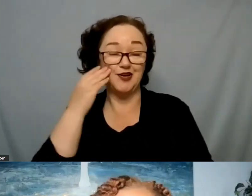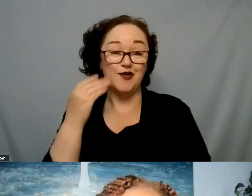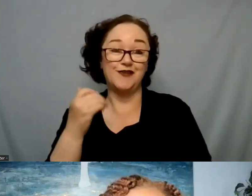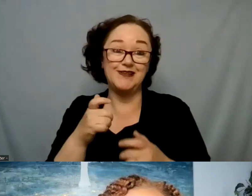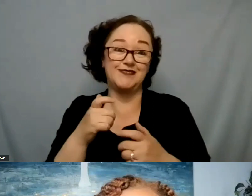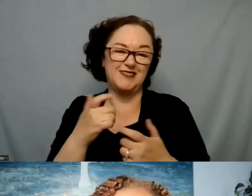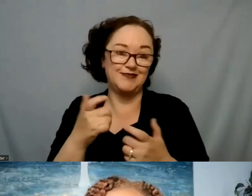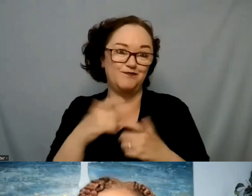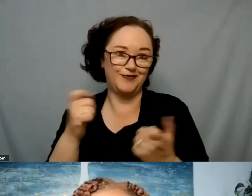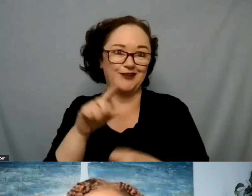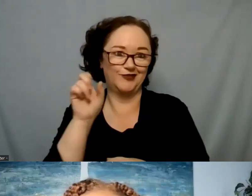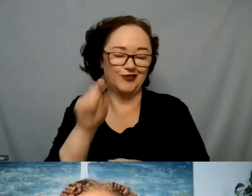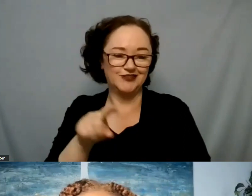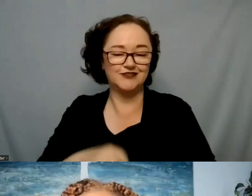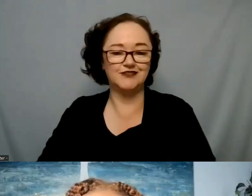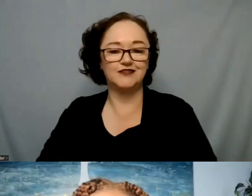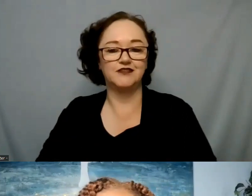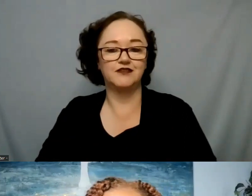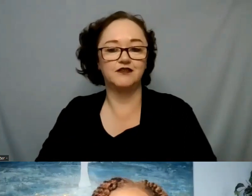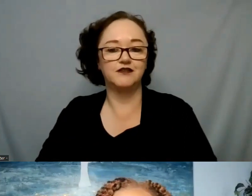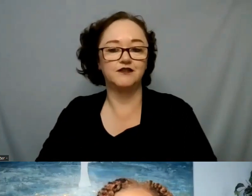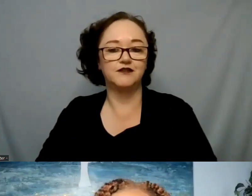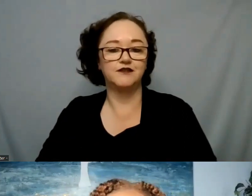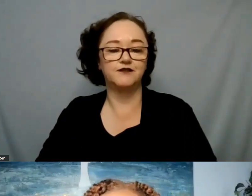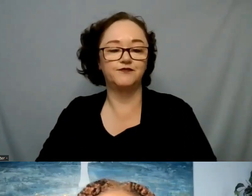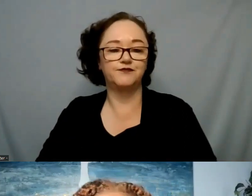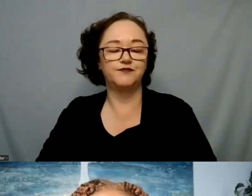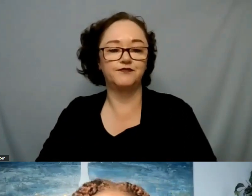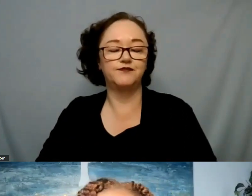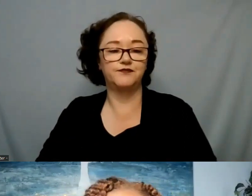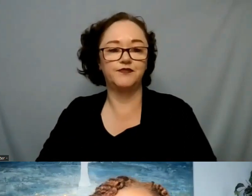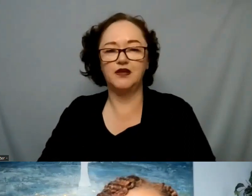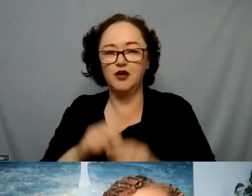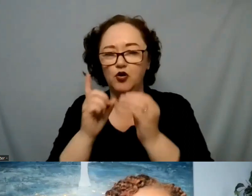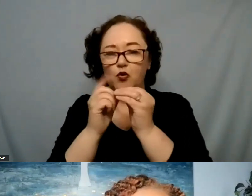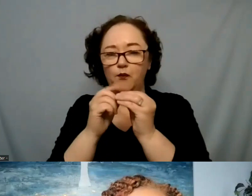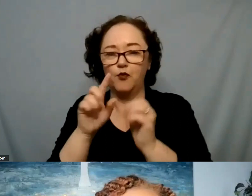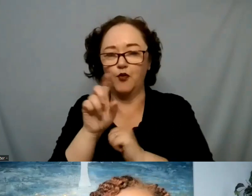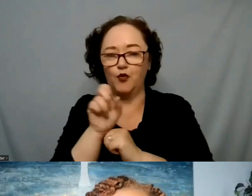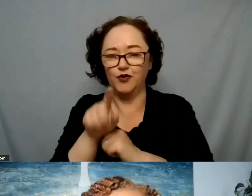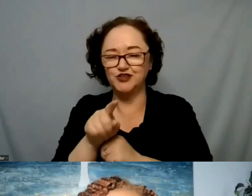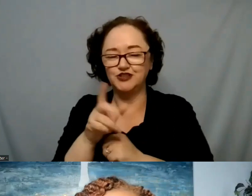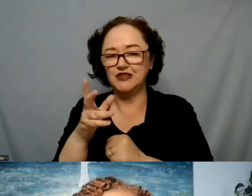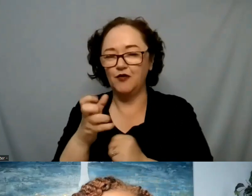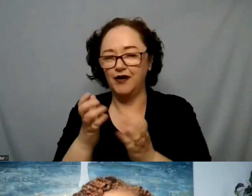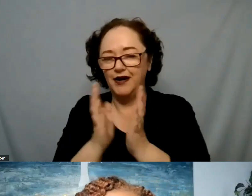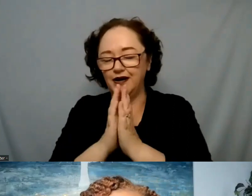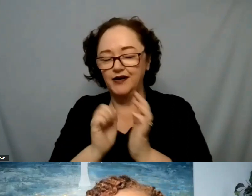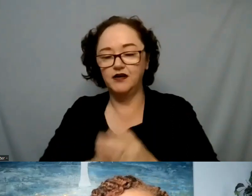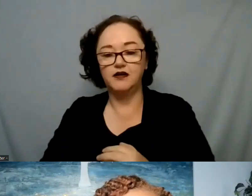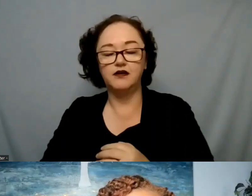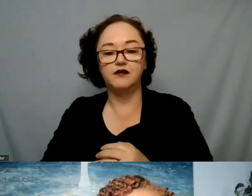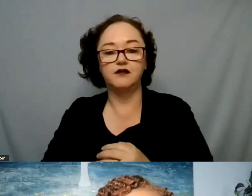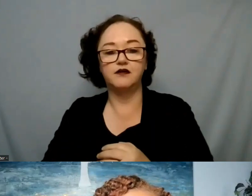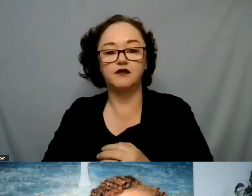time here but I I'd love to get your thoughts on one more question before we wrap up our hour there have been